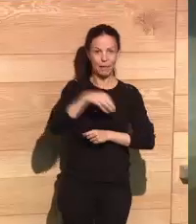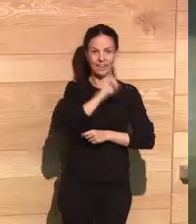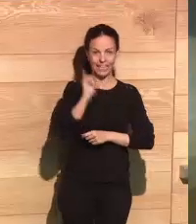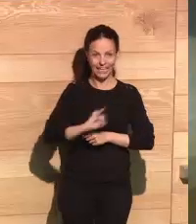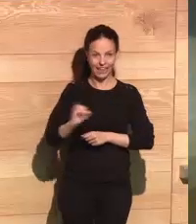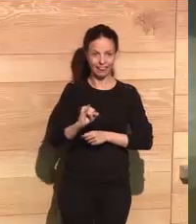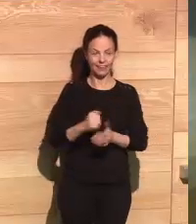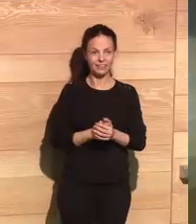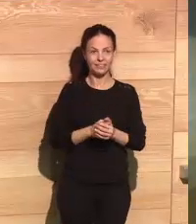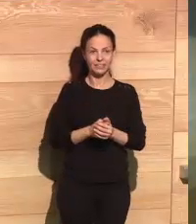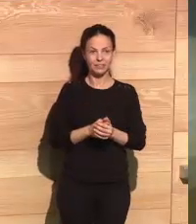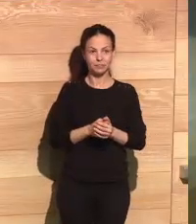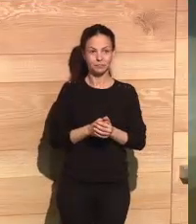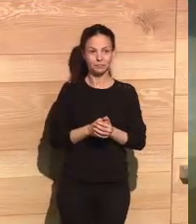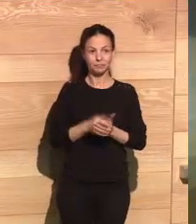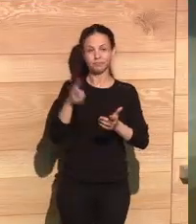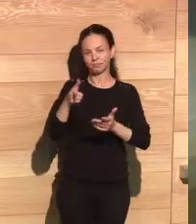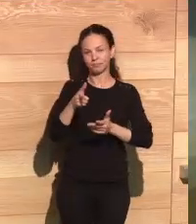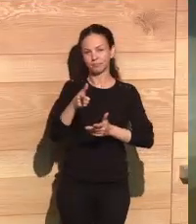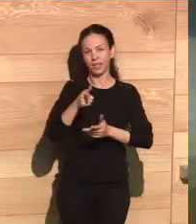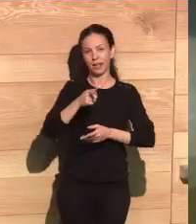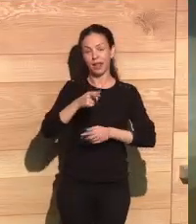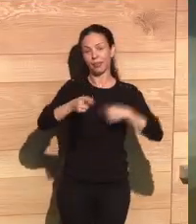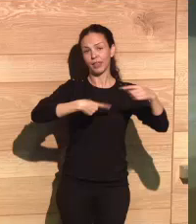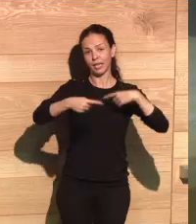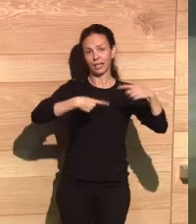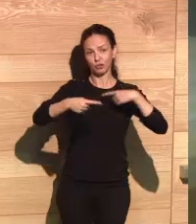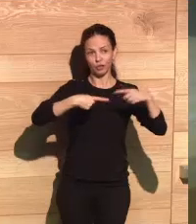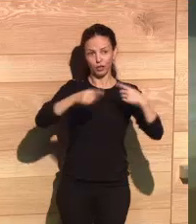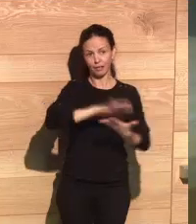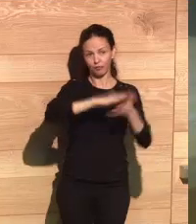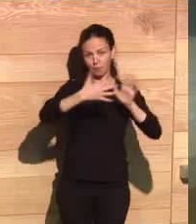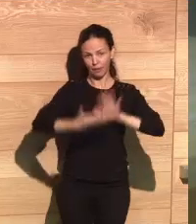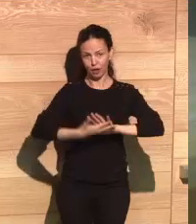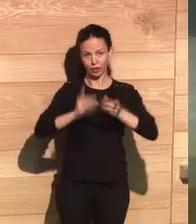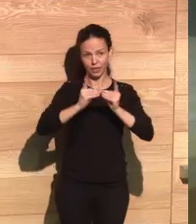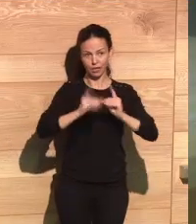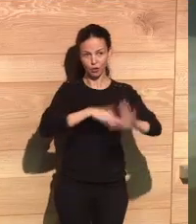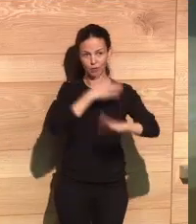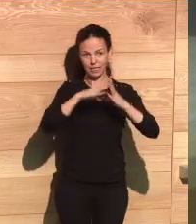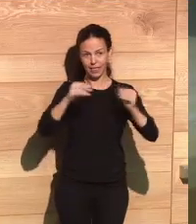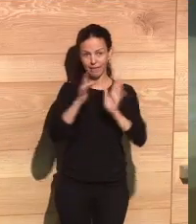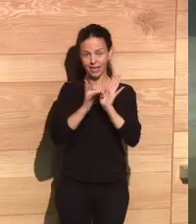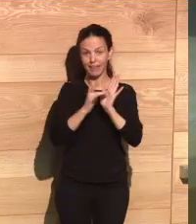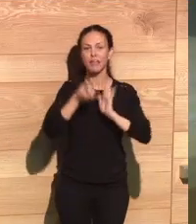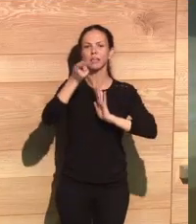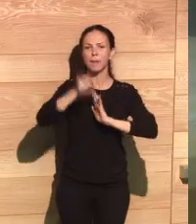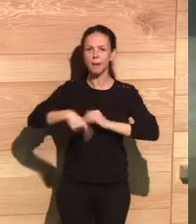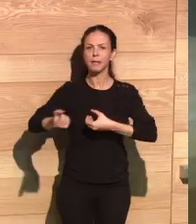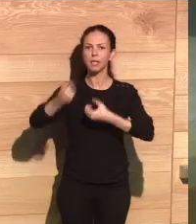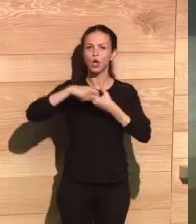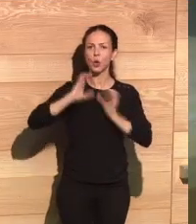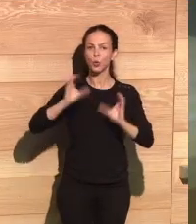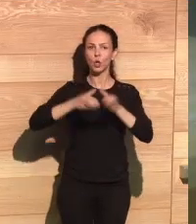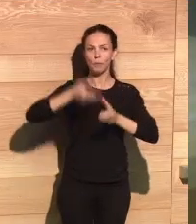Ricardo Martinez at the end of the table. He is the director of the chair of Privacy and Digital Transformation in the